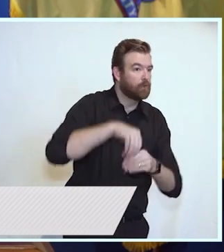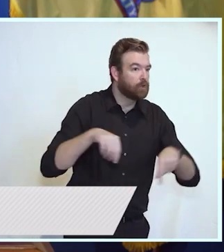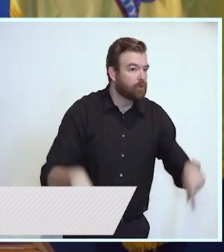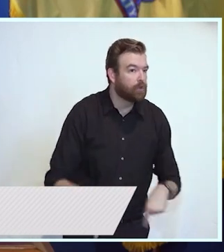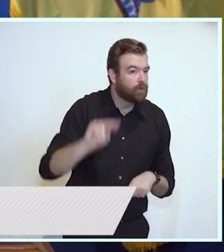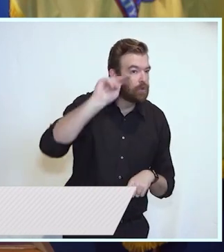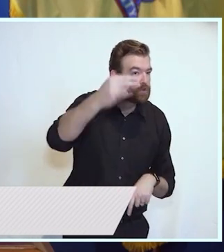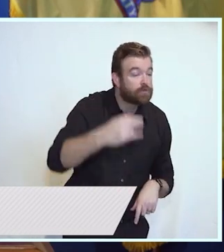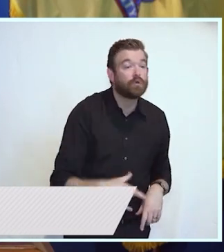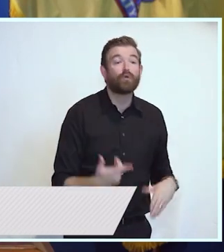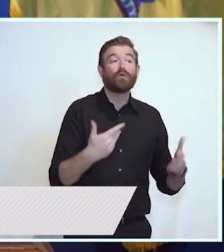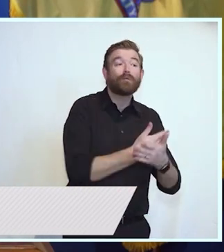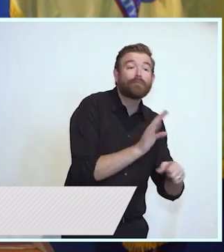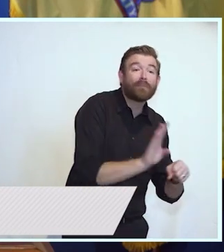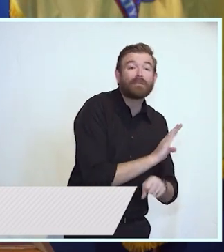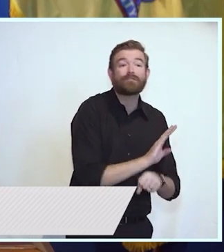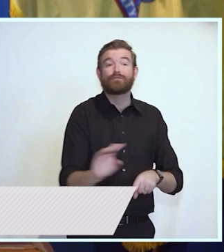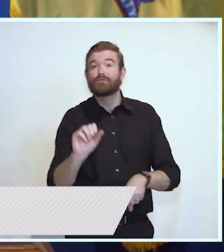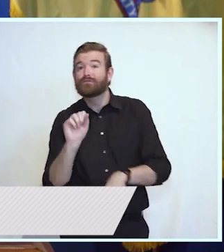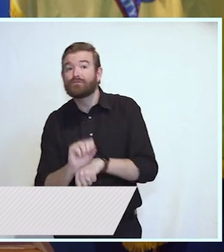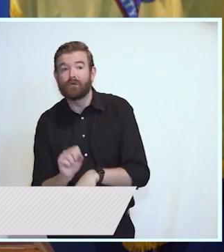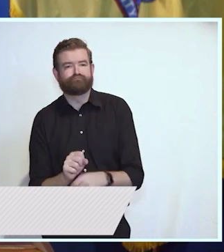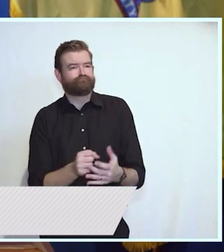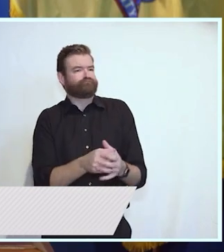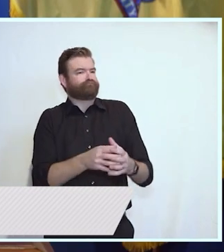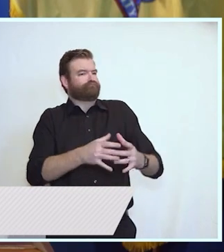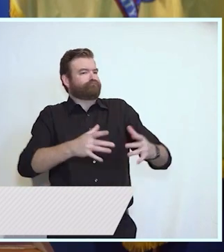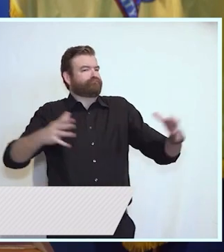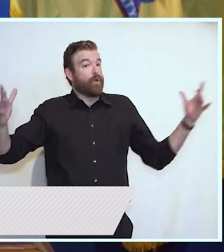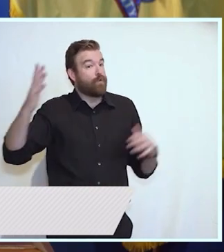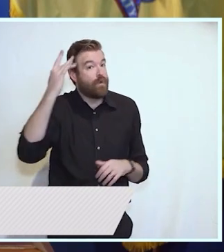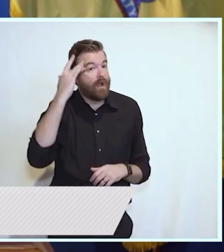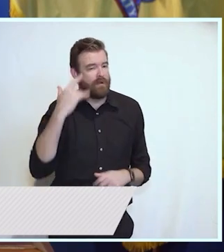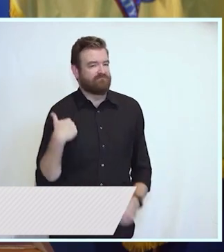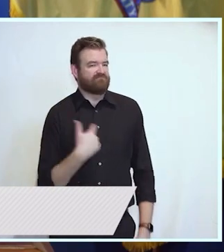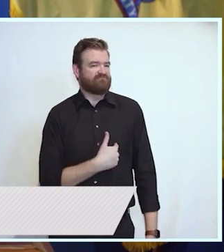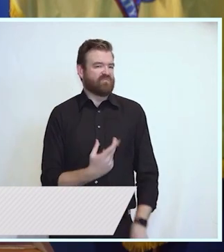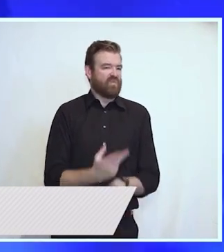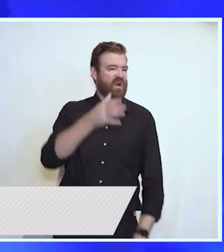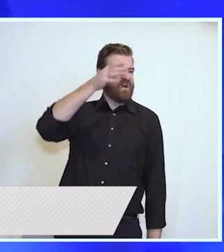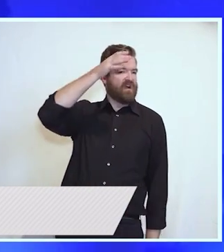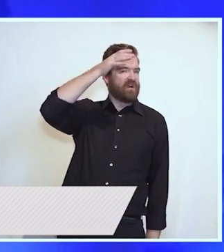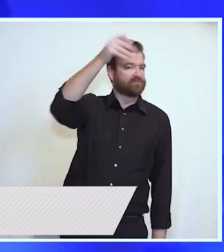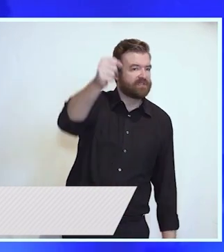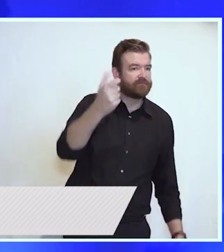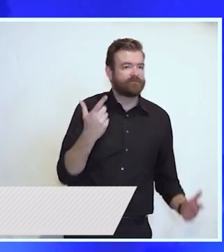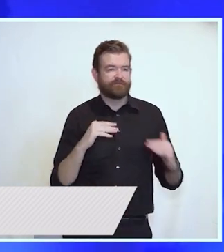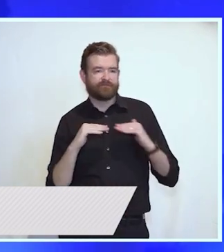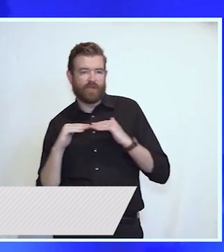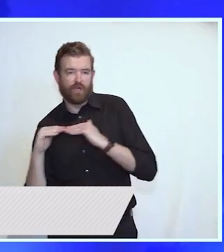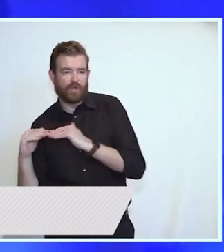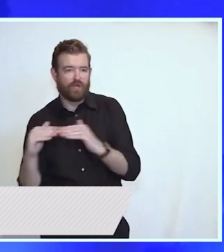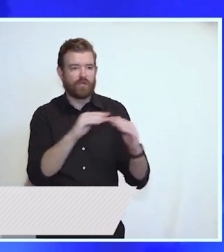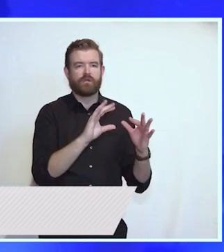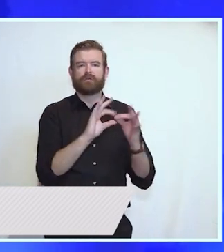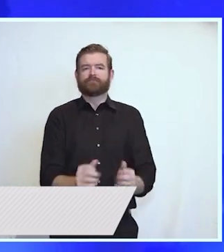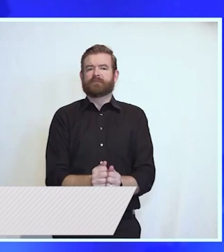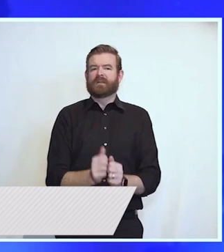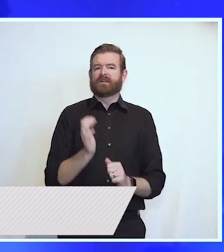Some are coming because we're not afraid to run with new ideas for attracting new businesses like the Innovation Evergreen Fund.